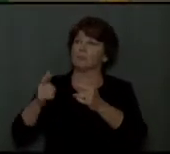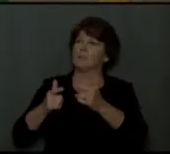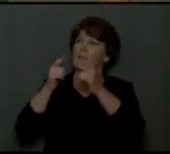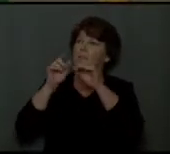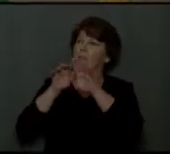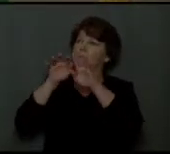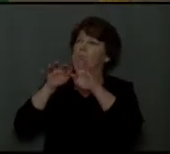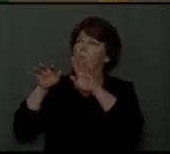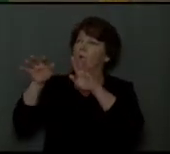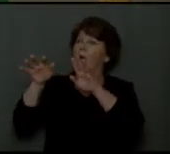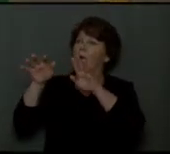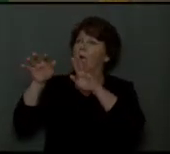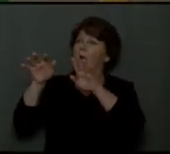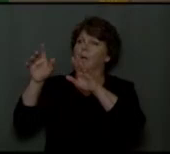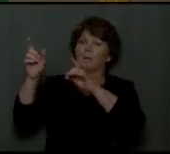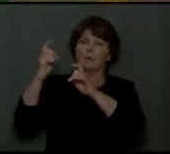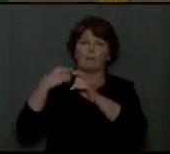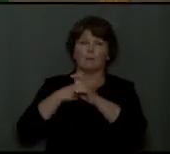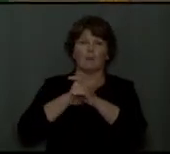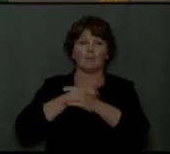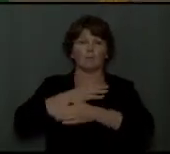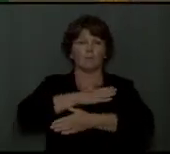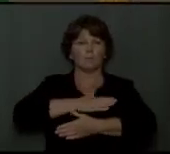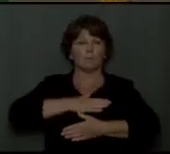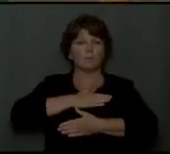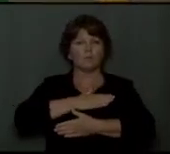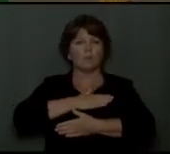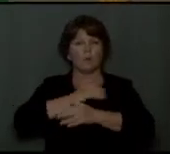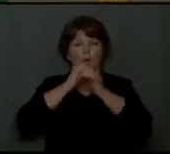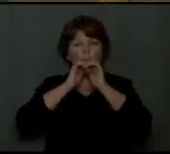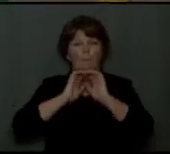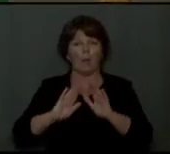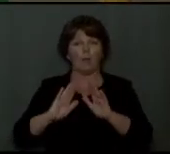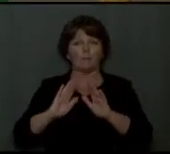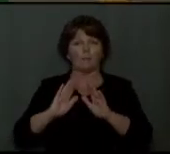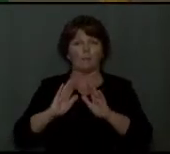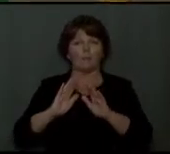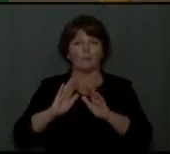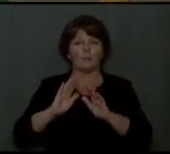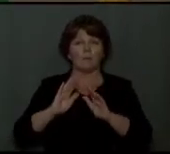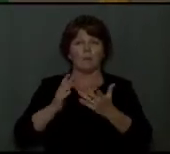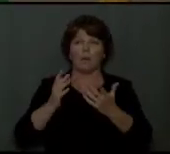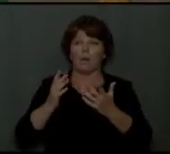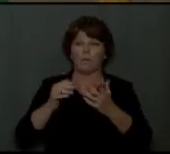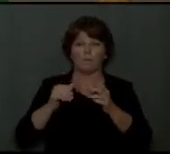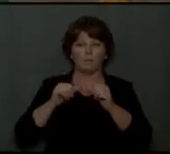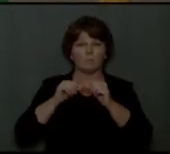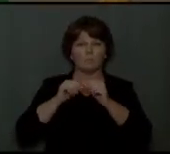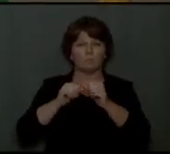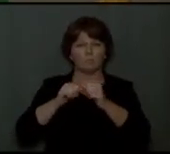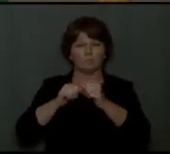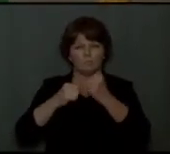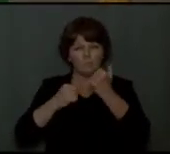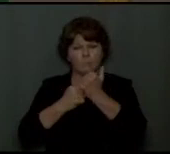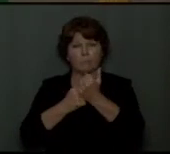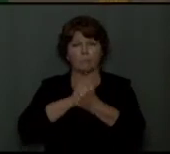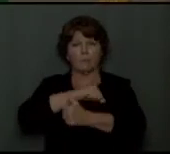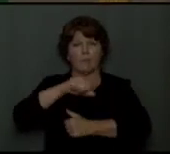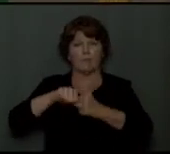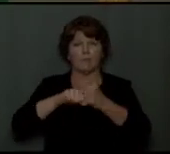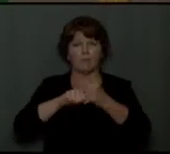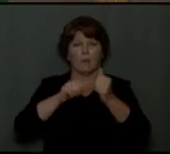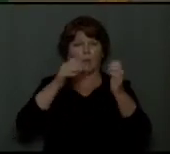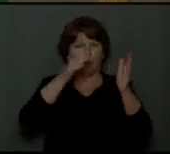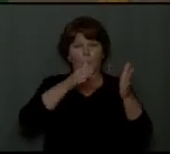been given the privilege, the joy, and the blessing of being able to help steer each other away from evil and